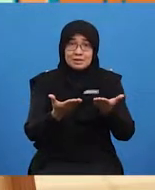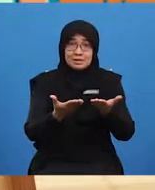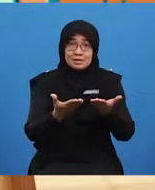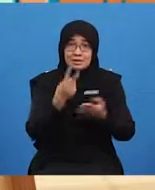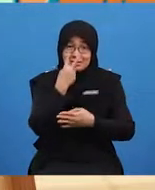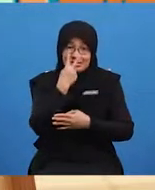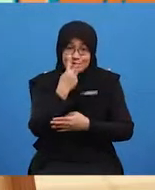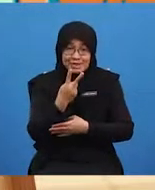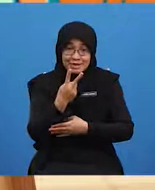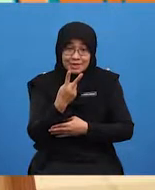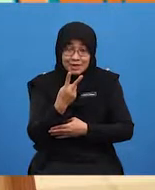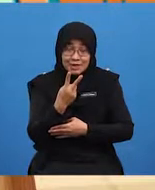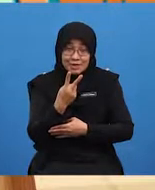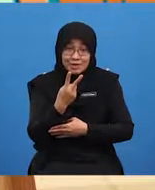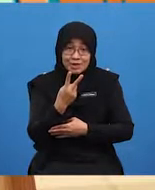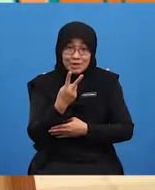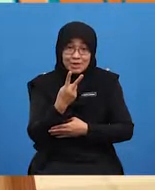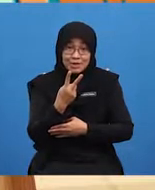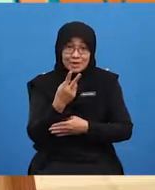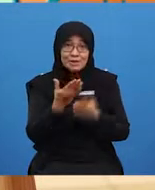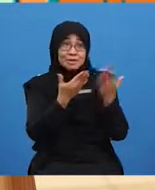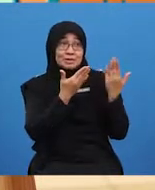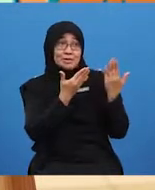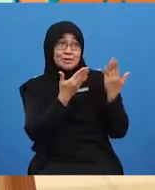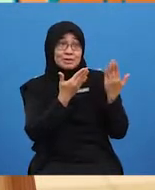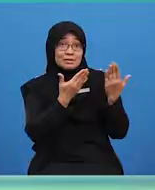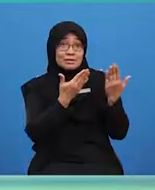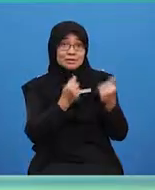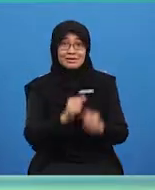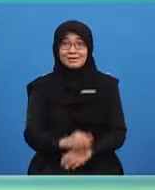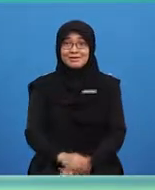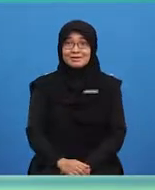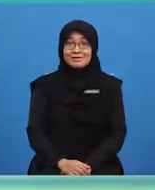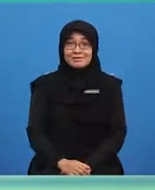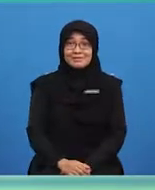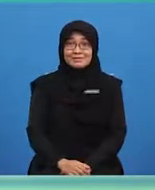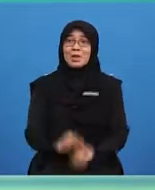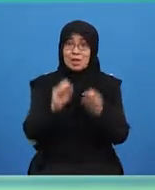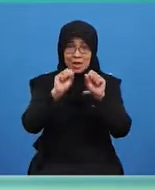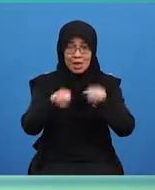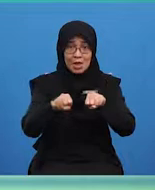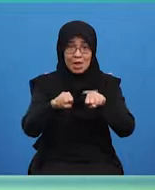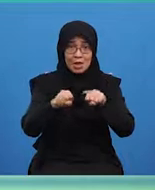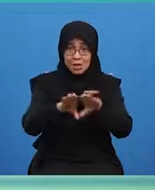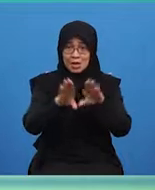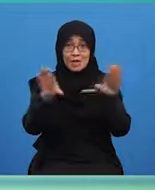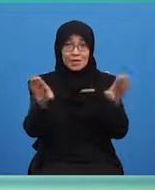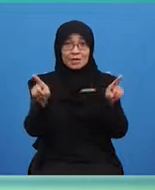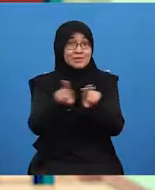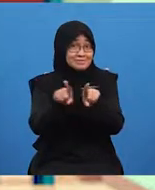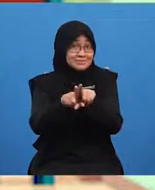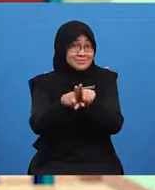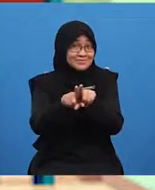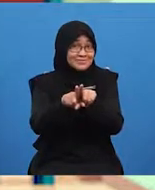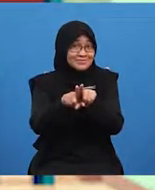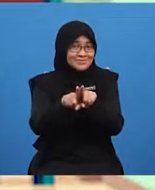dudong saji appearing out of nowhere. Shall we open this together, YOLO? Sure.